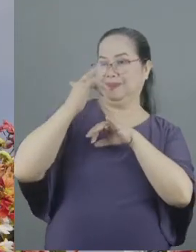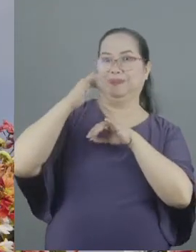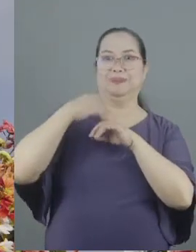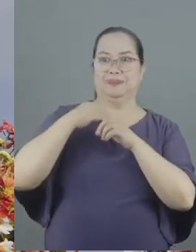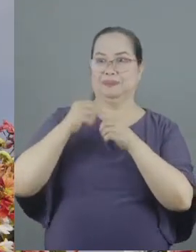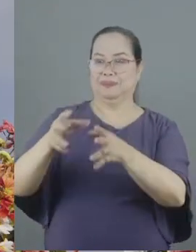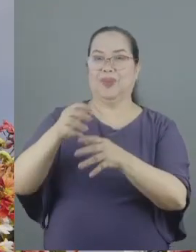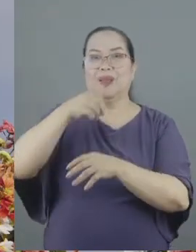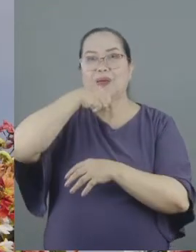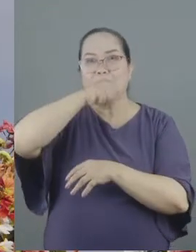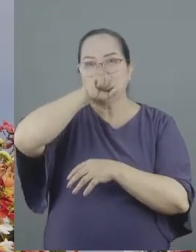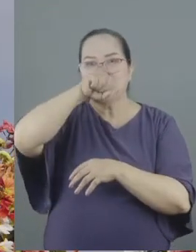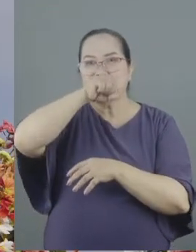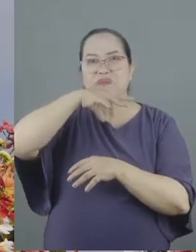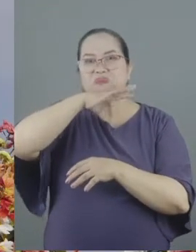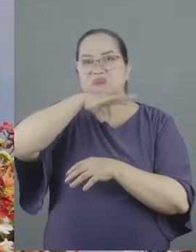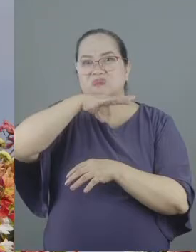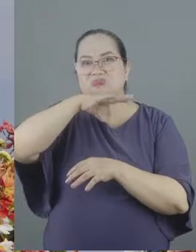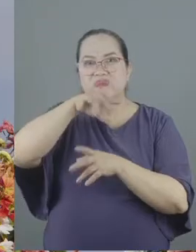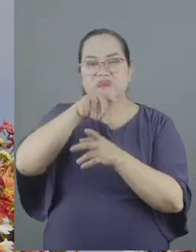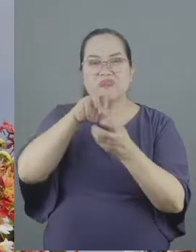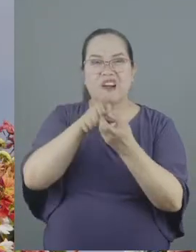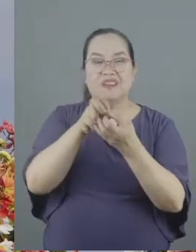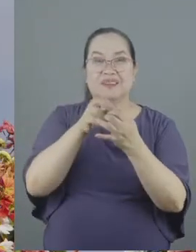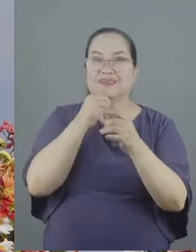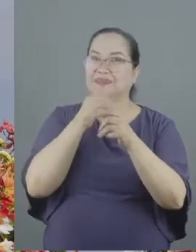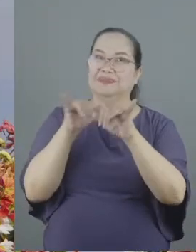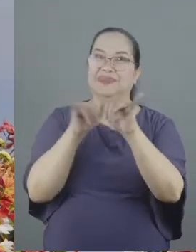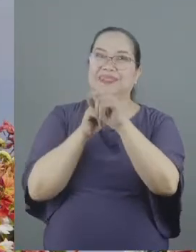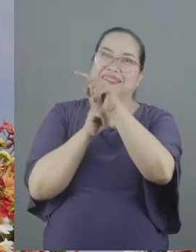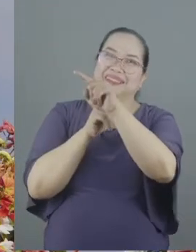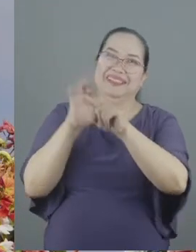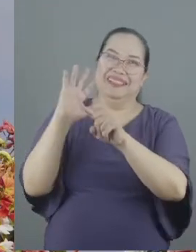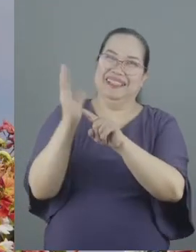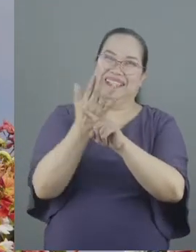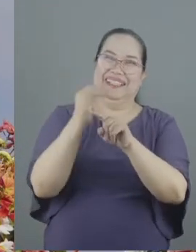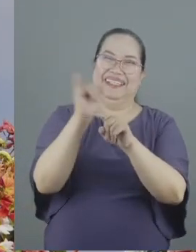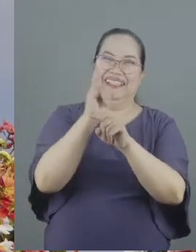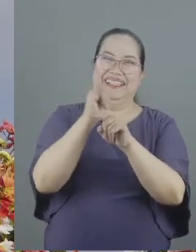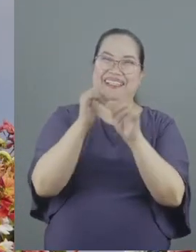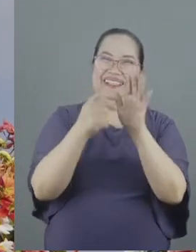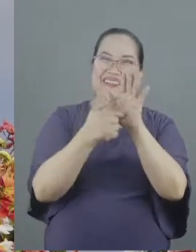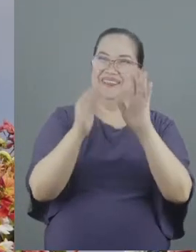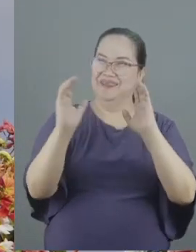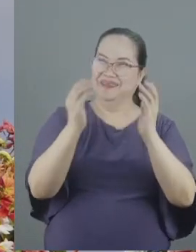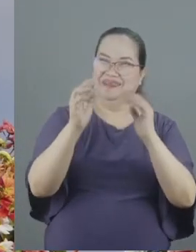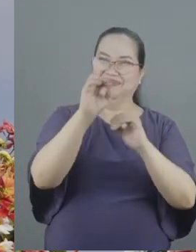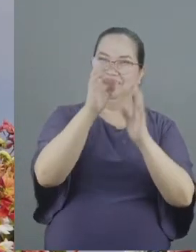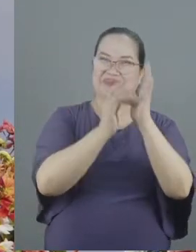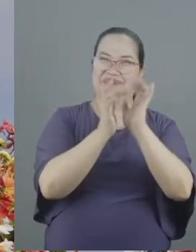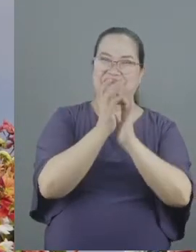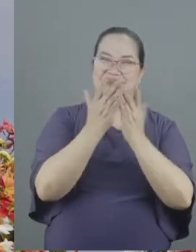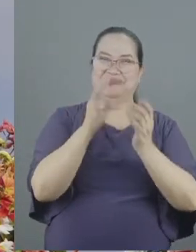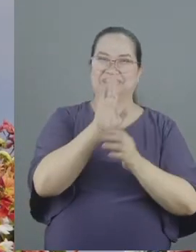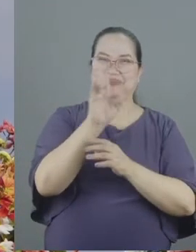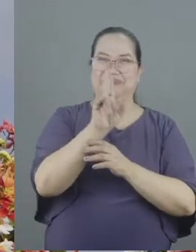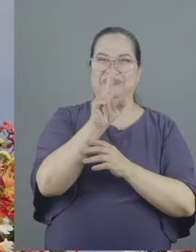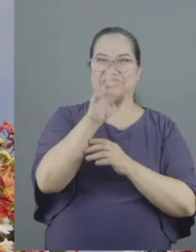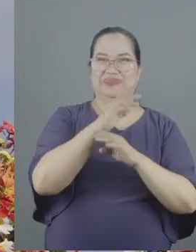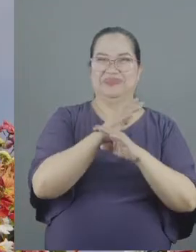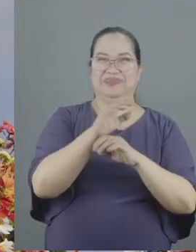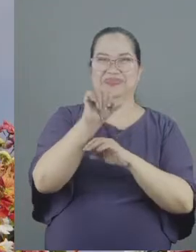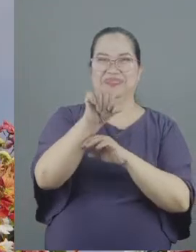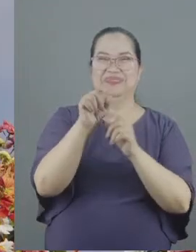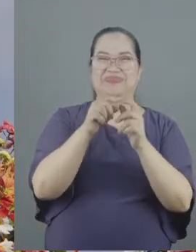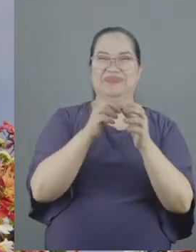now the swine is not an image of me it's just a metaphor in the Bible okay I'm not using that to depict me